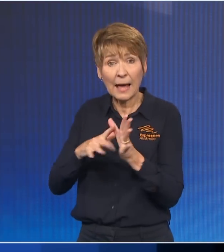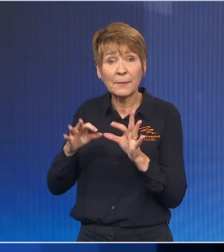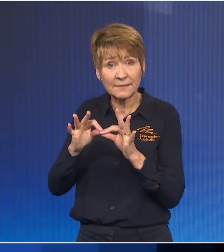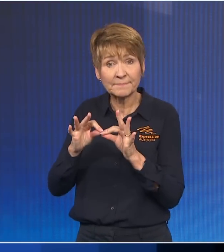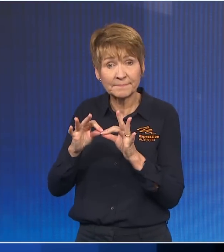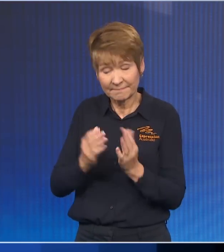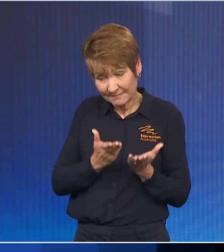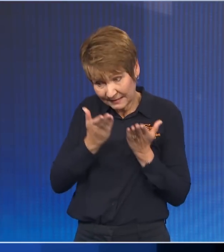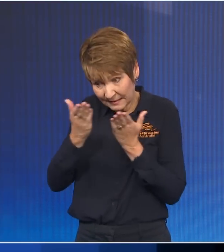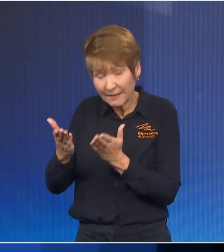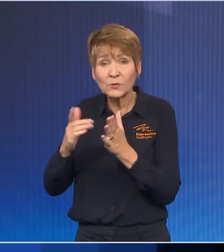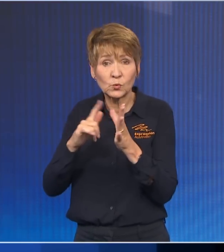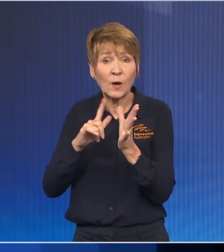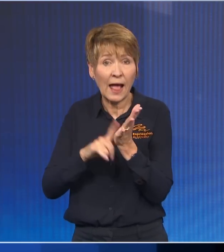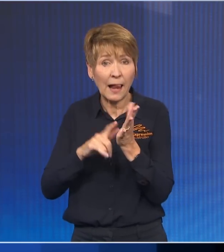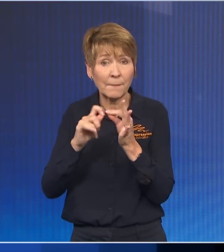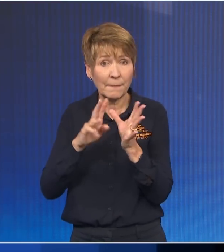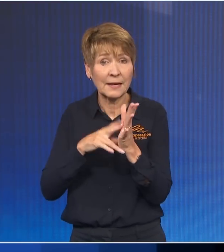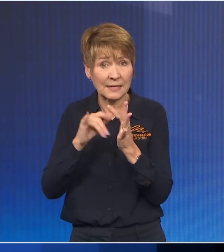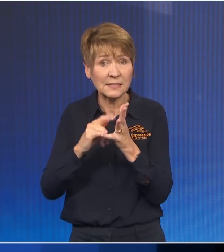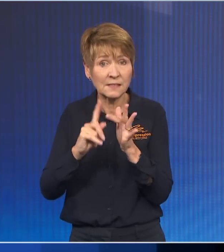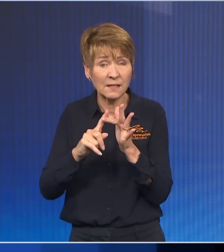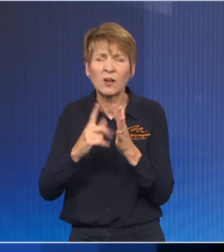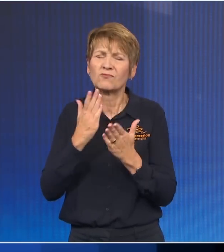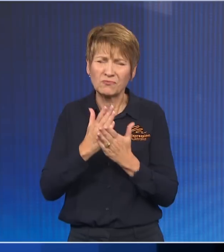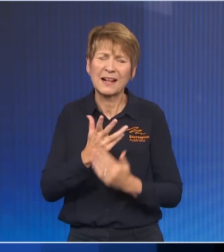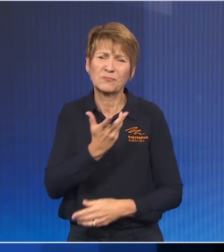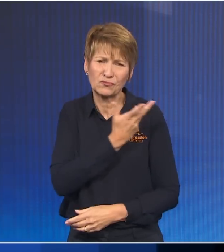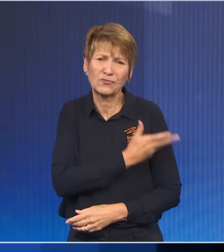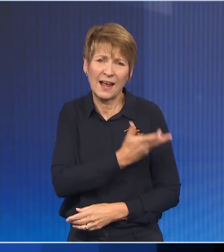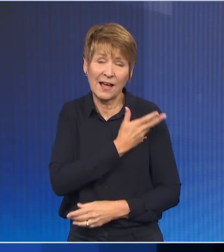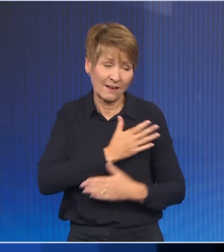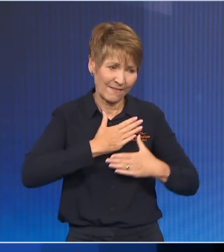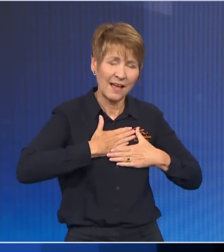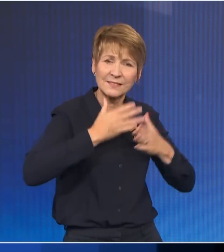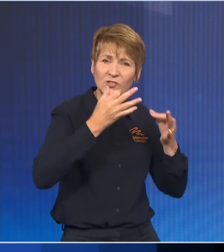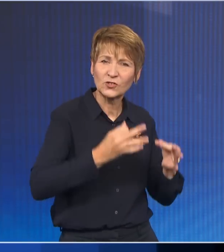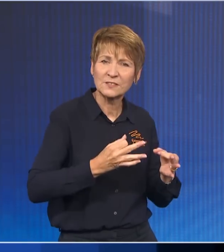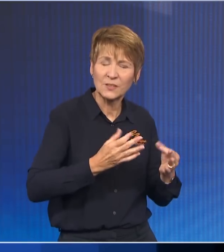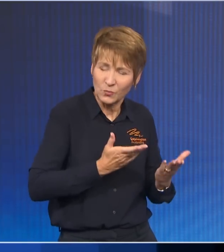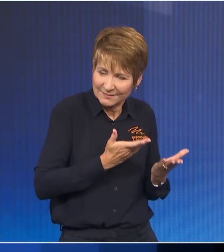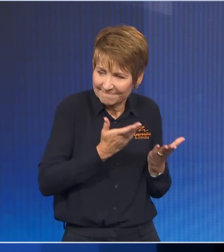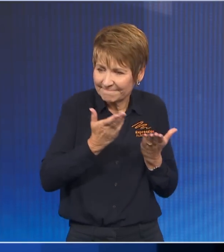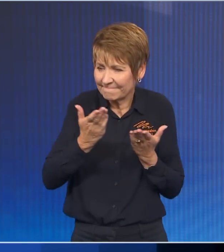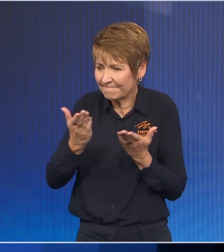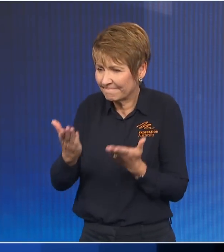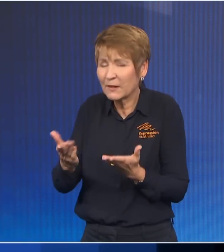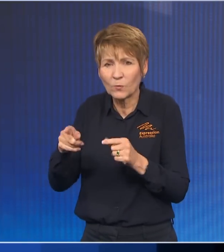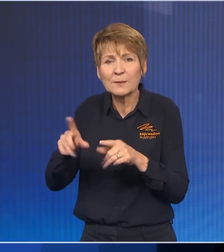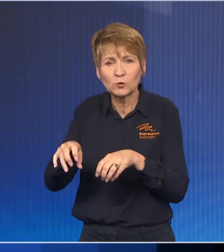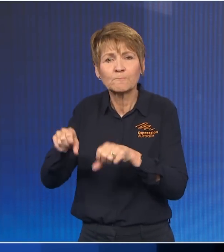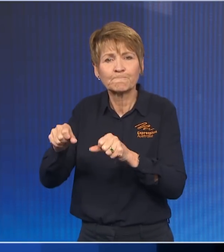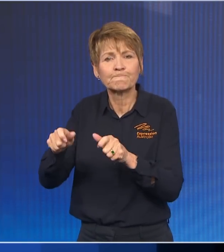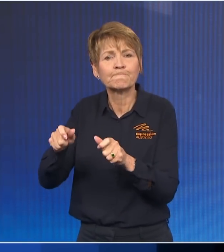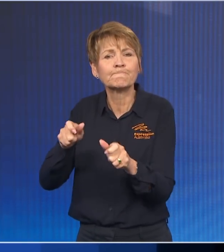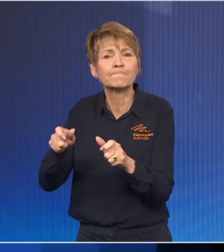proud of the decisions that we made. We hand over an Australia that is in good shape, that is the